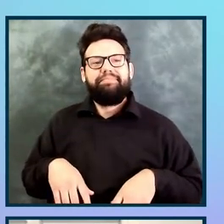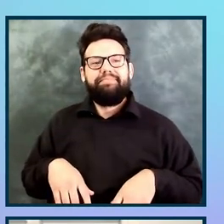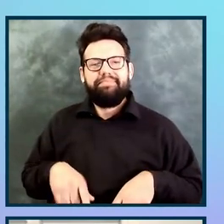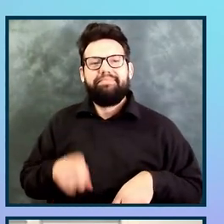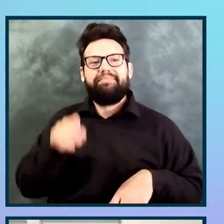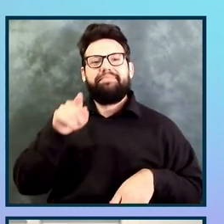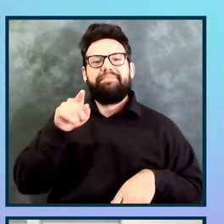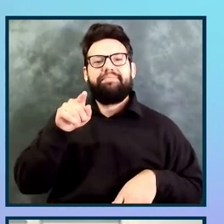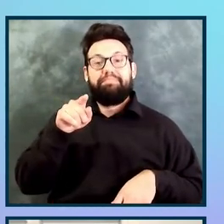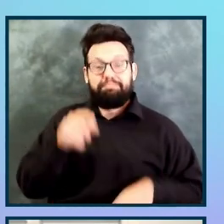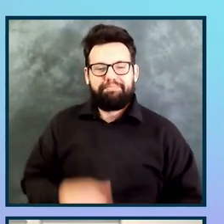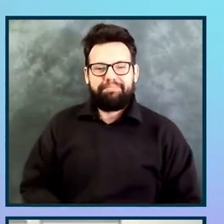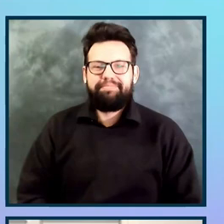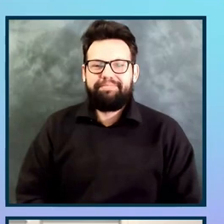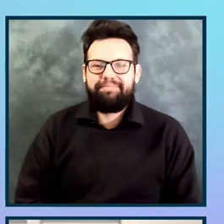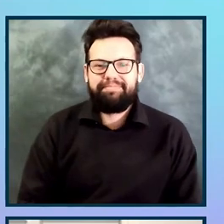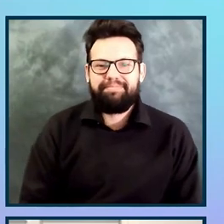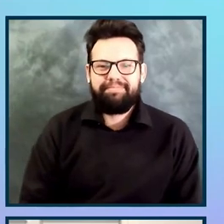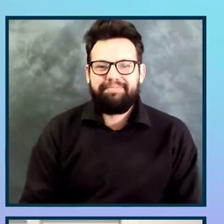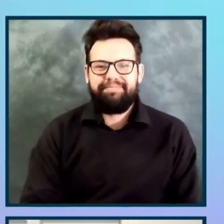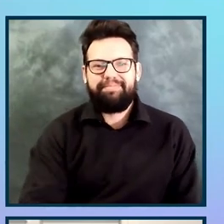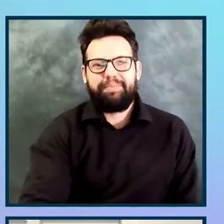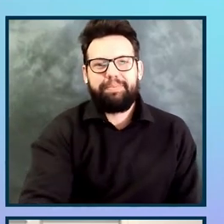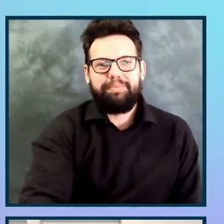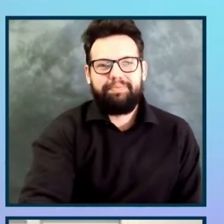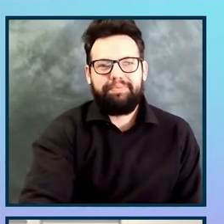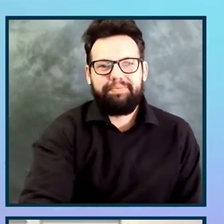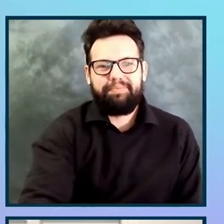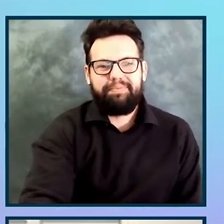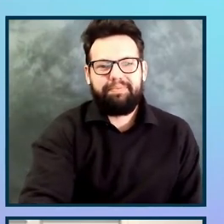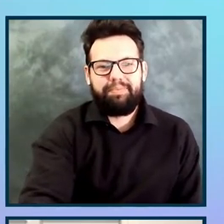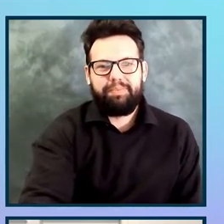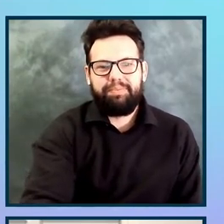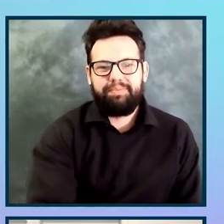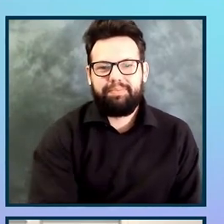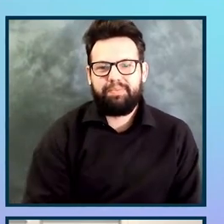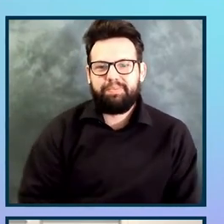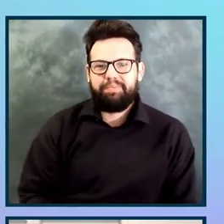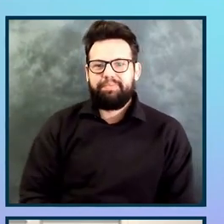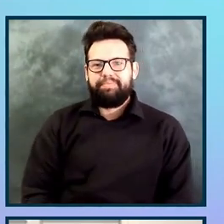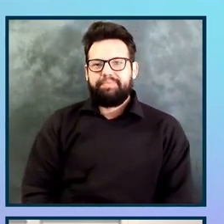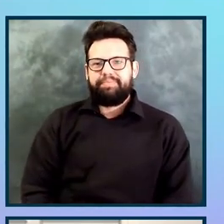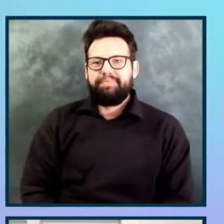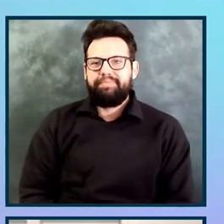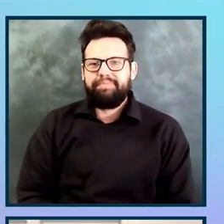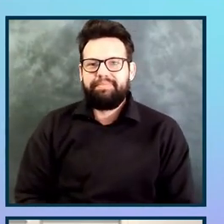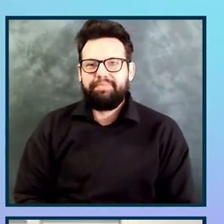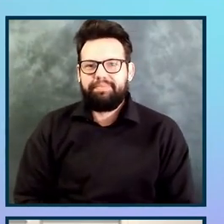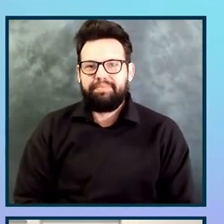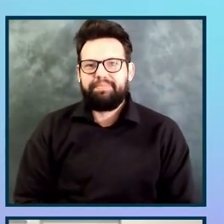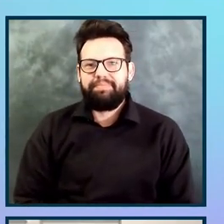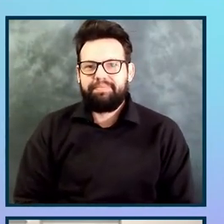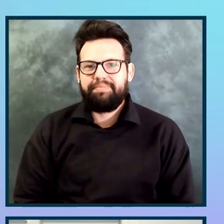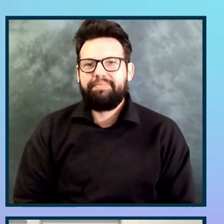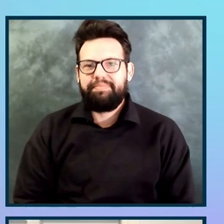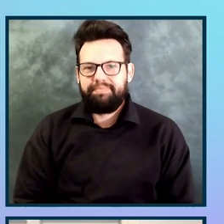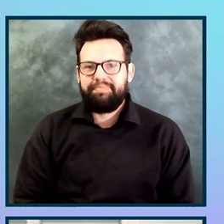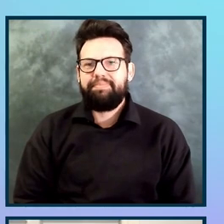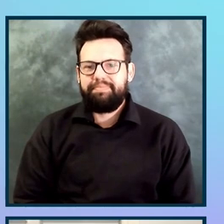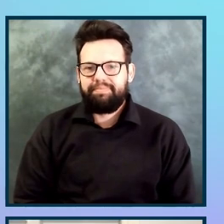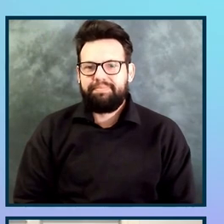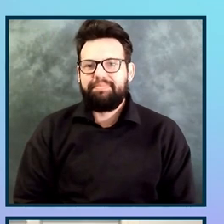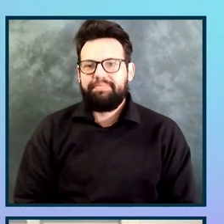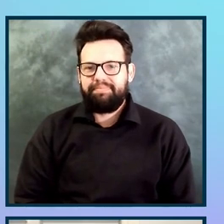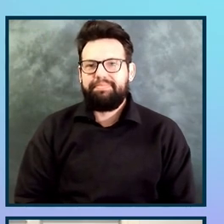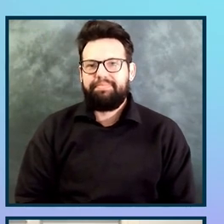Optimizer, the product that we wanted to audit. It was a brand new product that leveraged Adobe's Spectrum design system, which has a lot